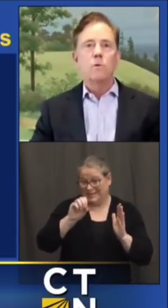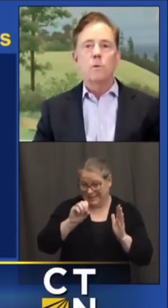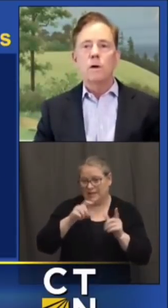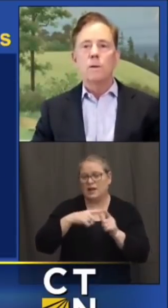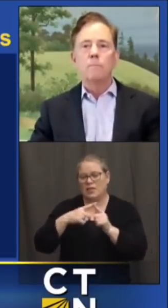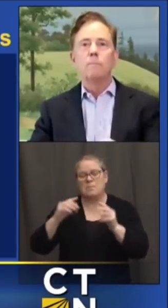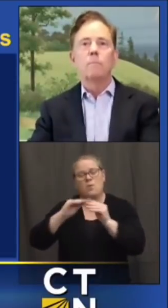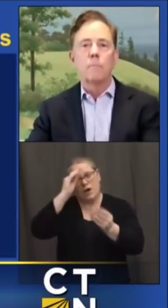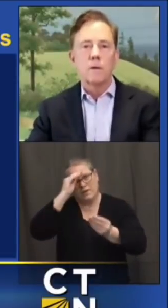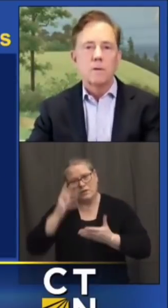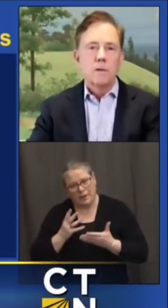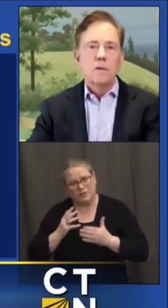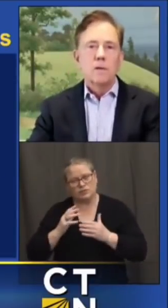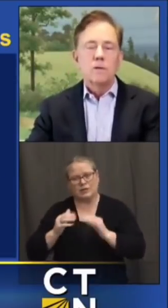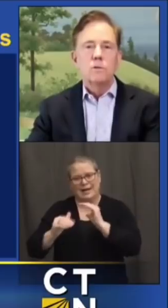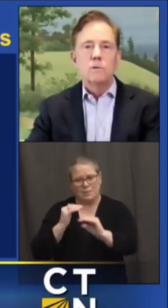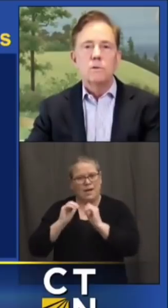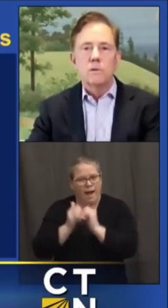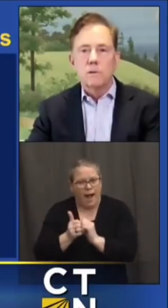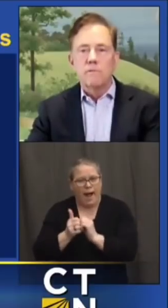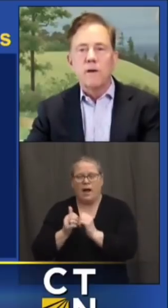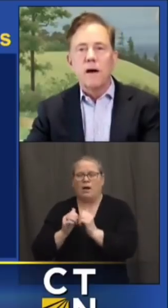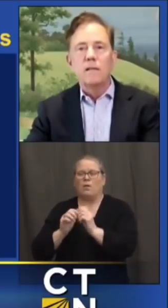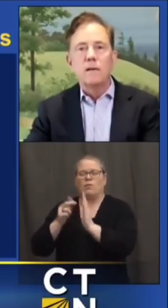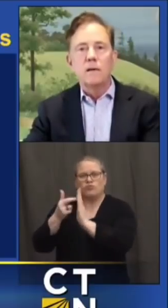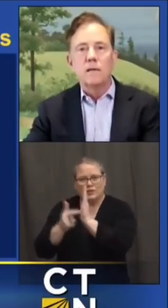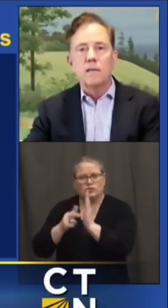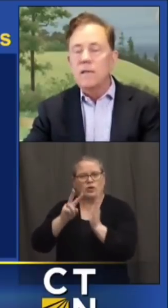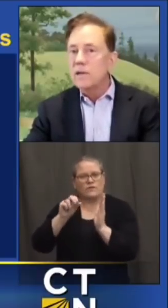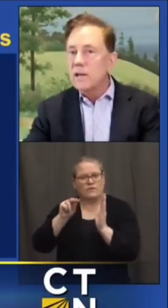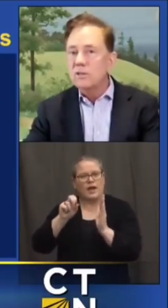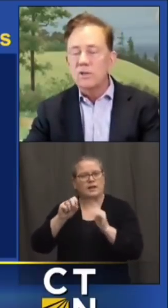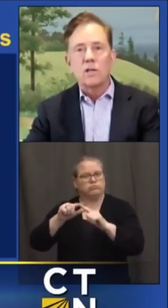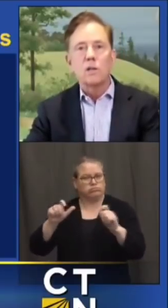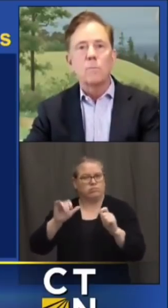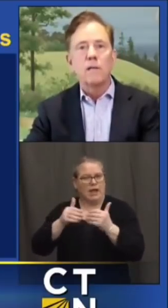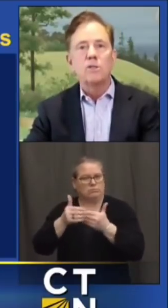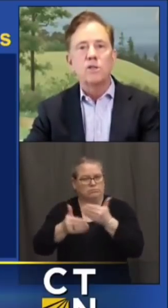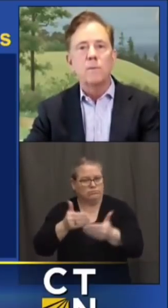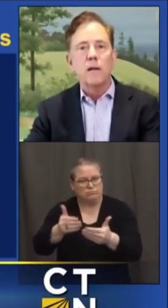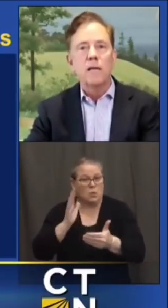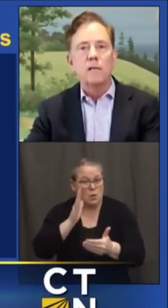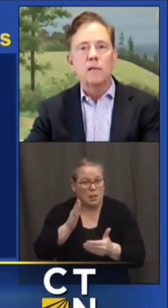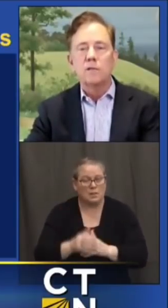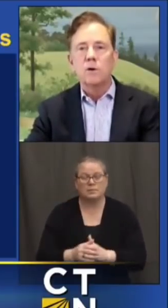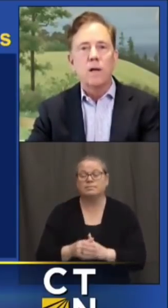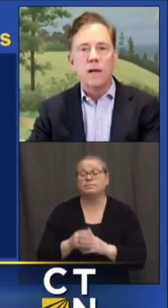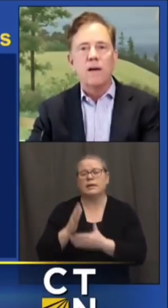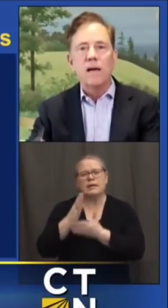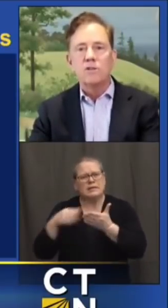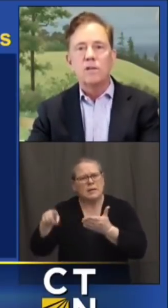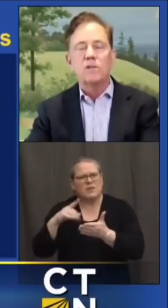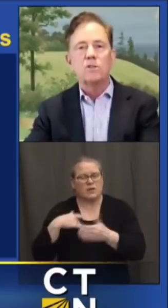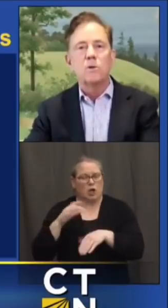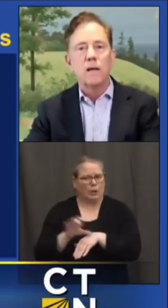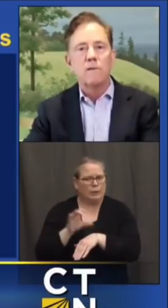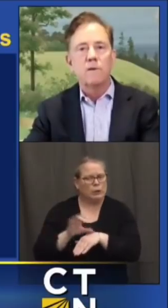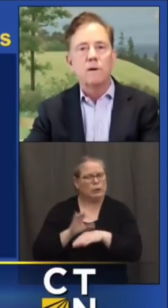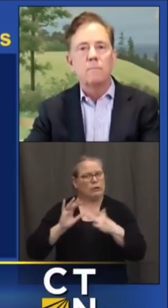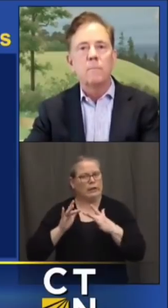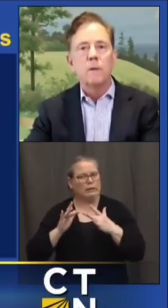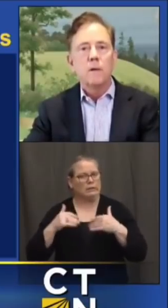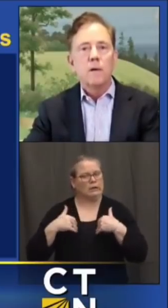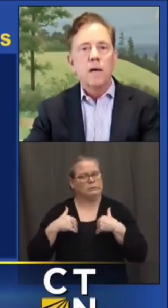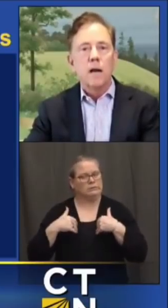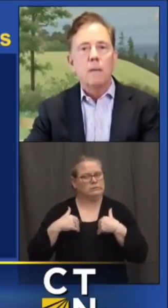you who um find uh the internet just a little bit intimidating uh don't have access don't have